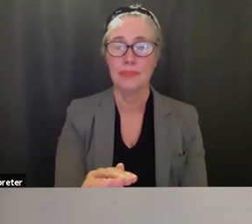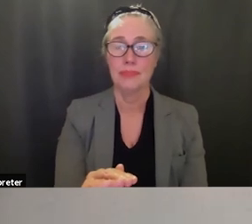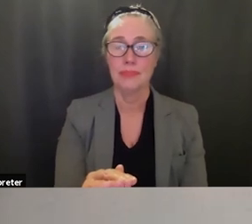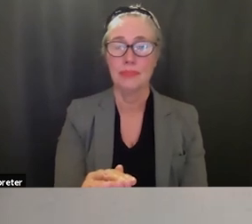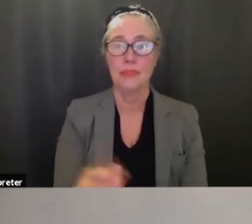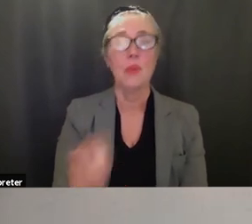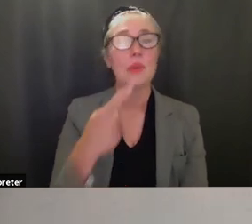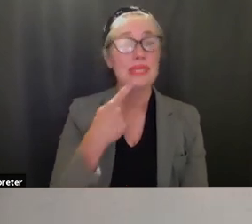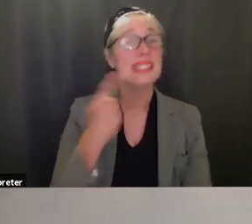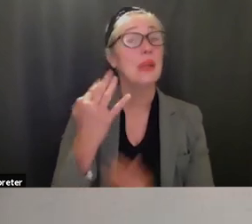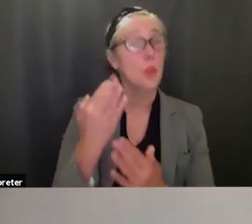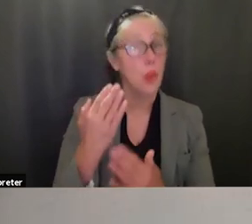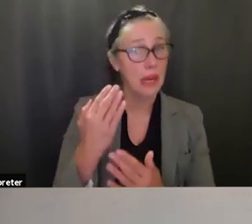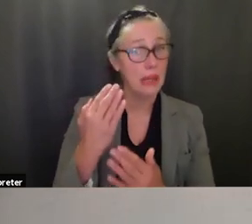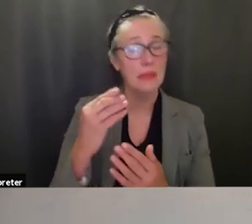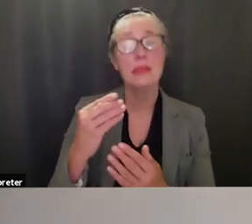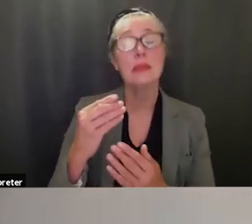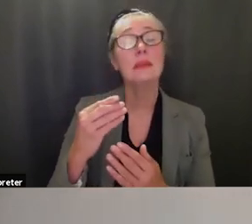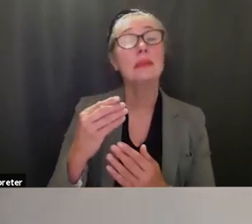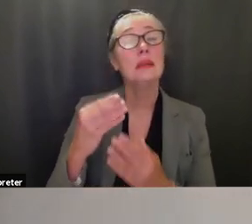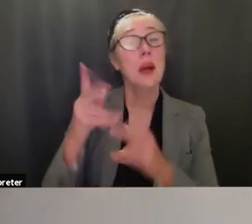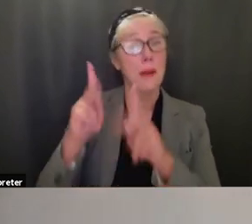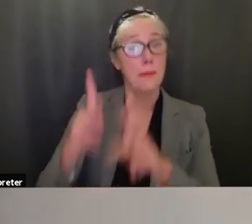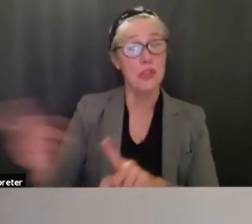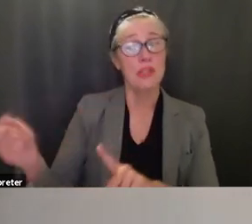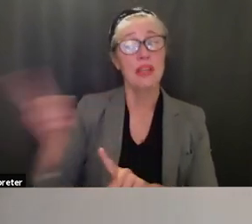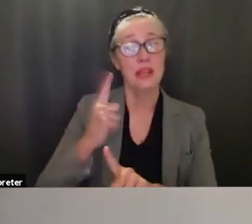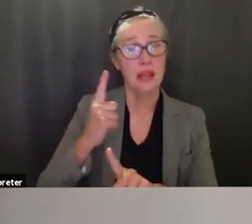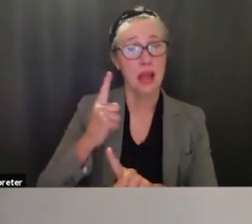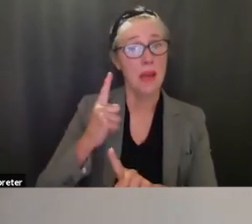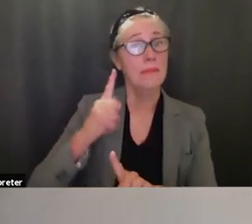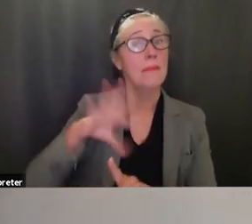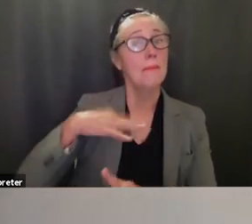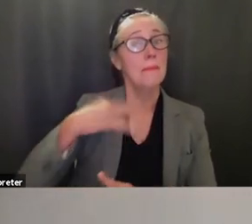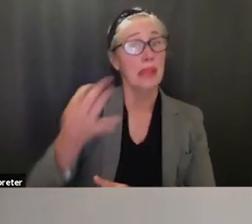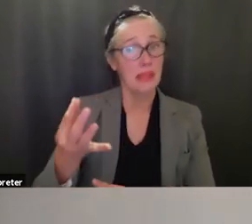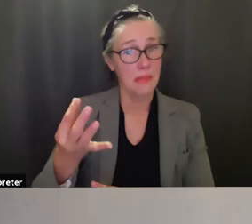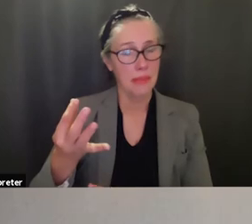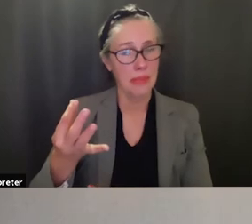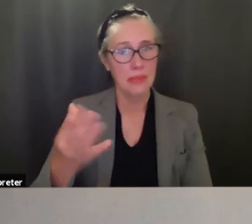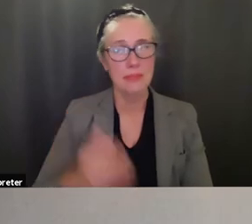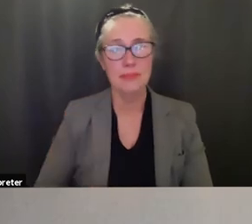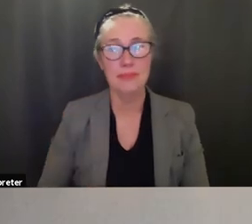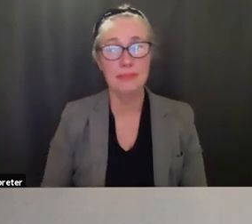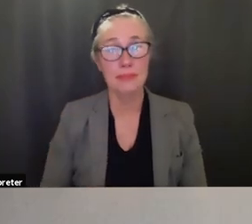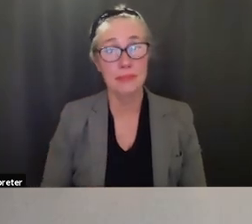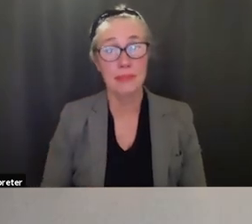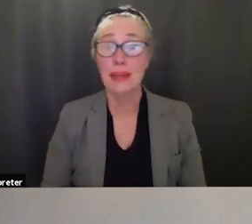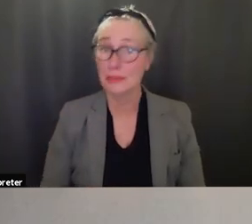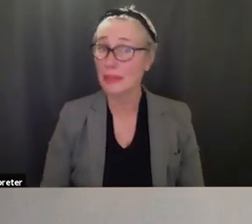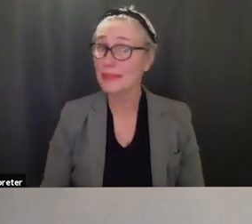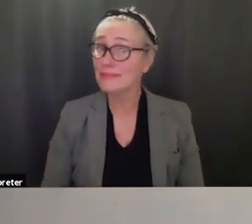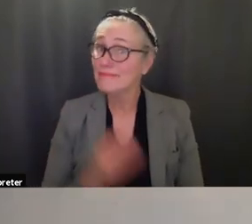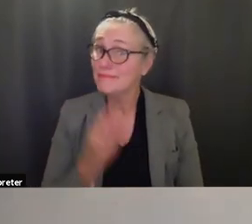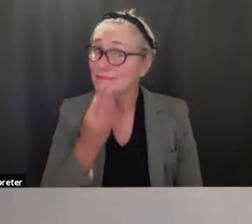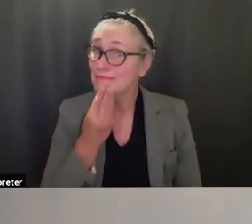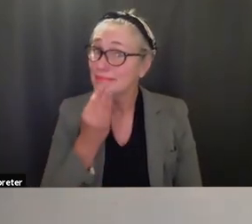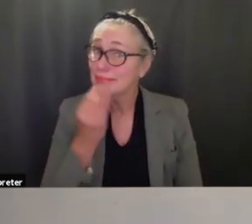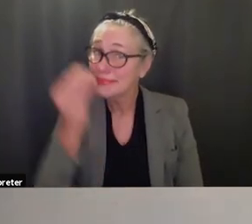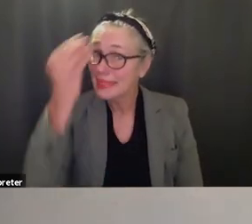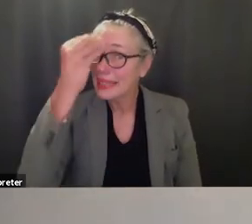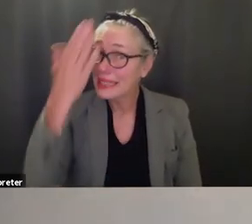until someone can come and get them um i can tell you it wasn't always that way right but